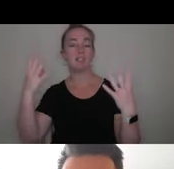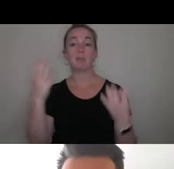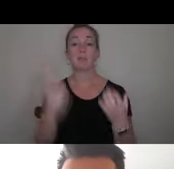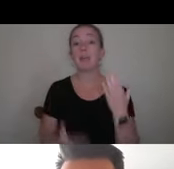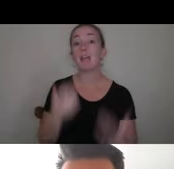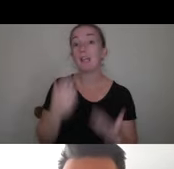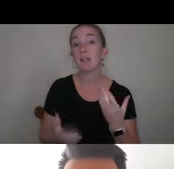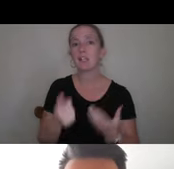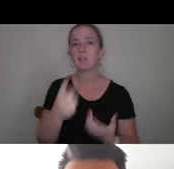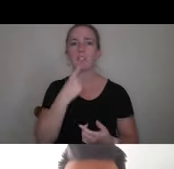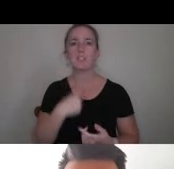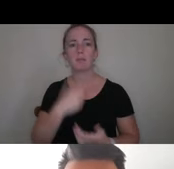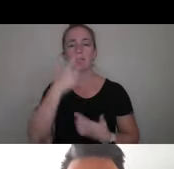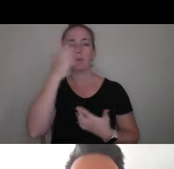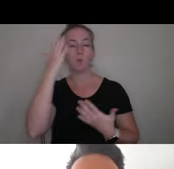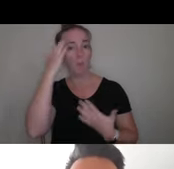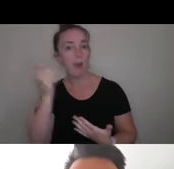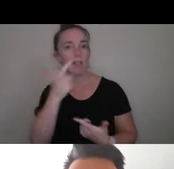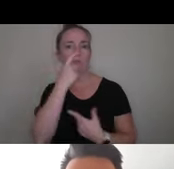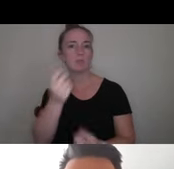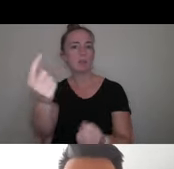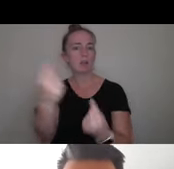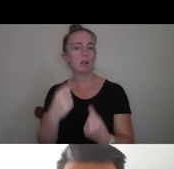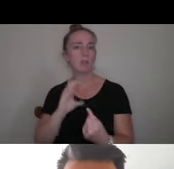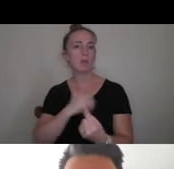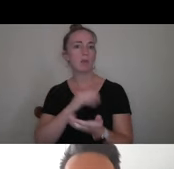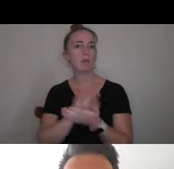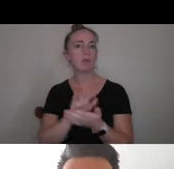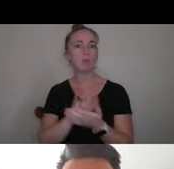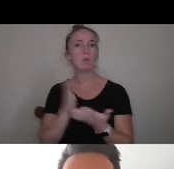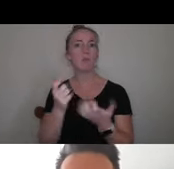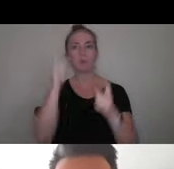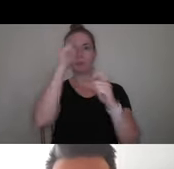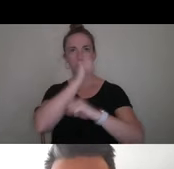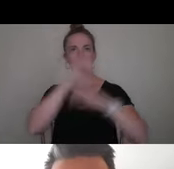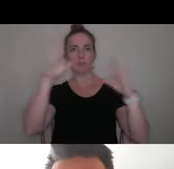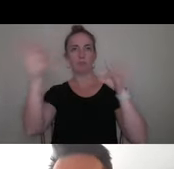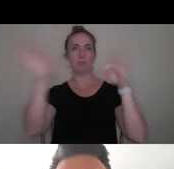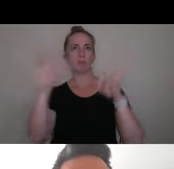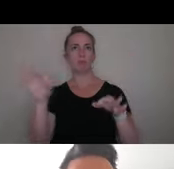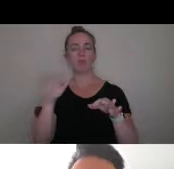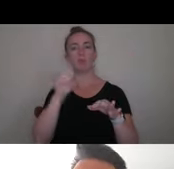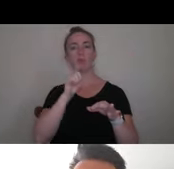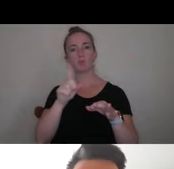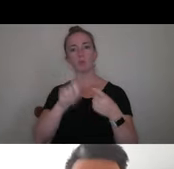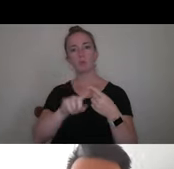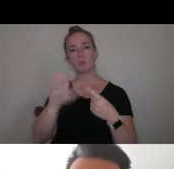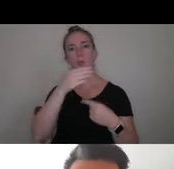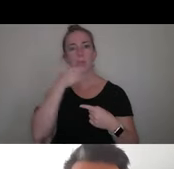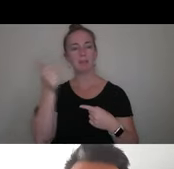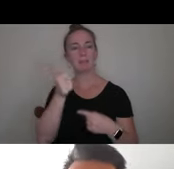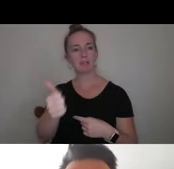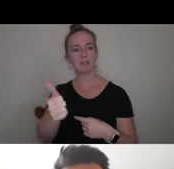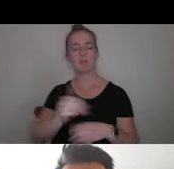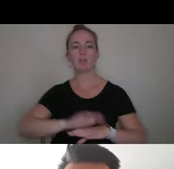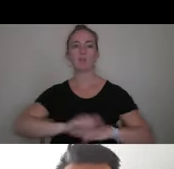us why you're interested in coming to our school. We want you to paint a picture that is true to your best self, right? Don't necessarily